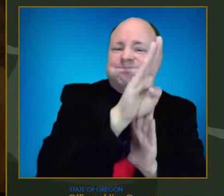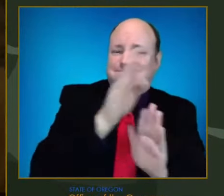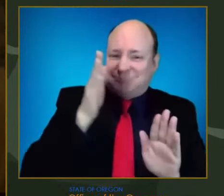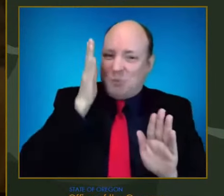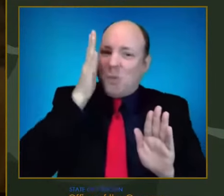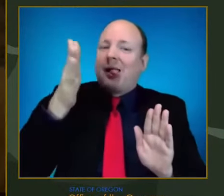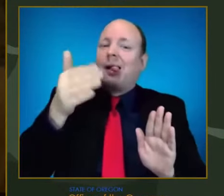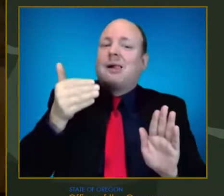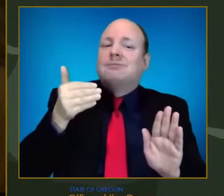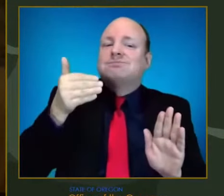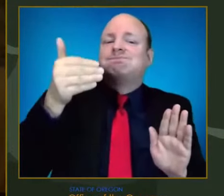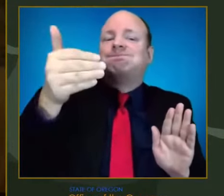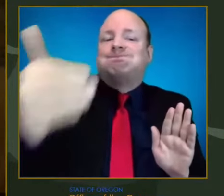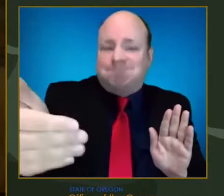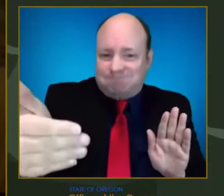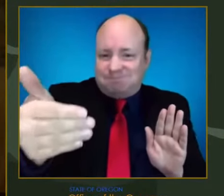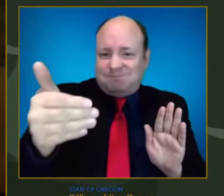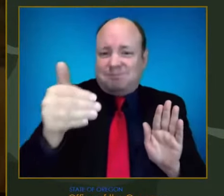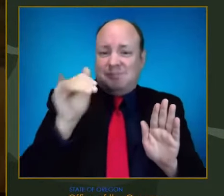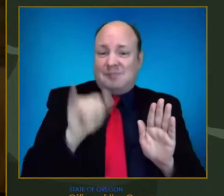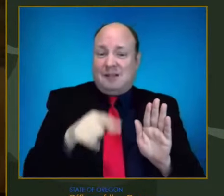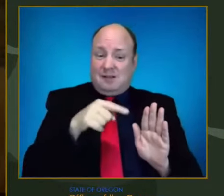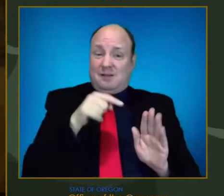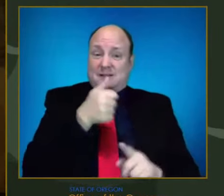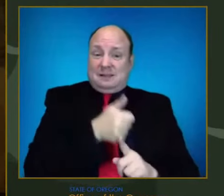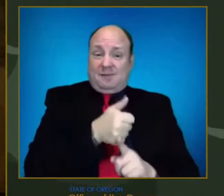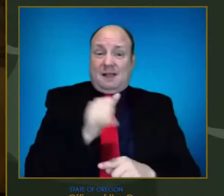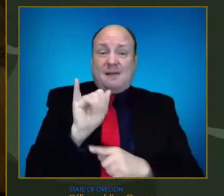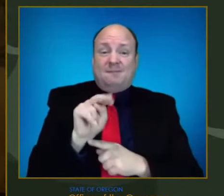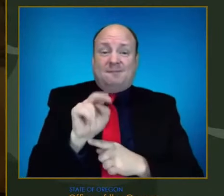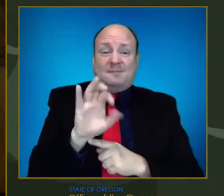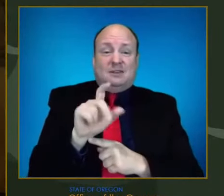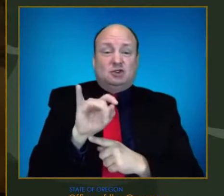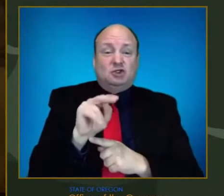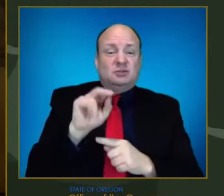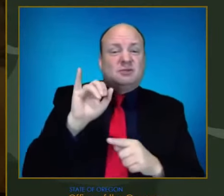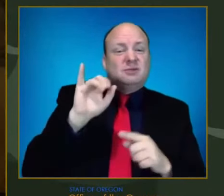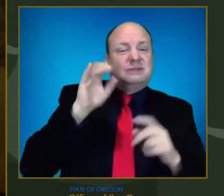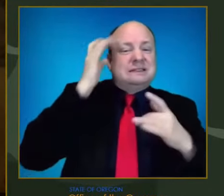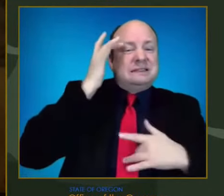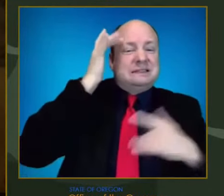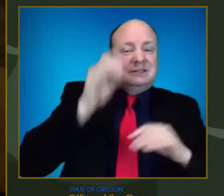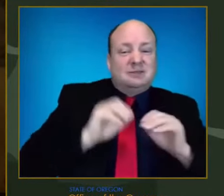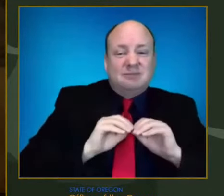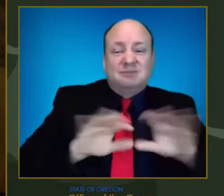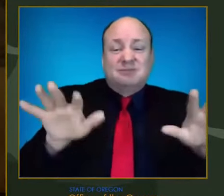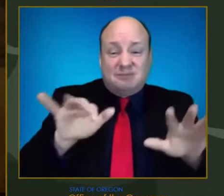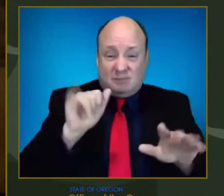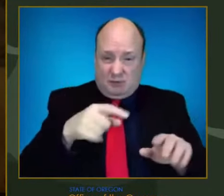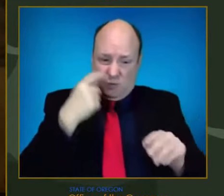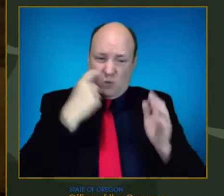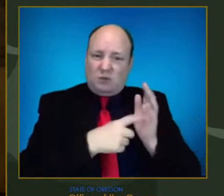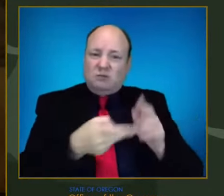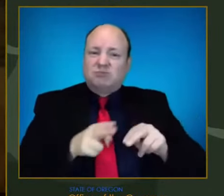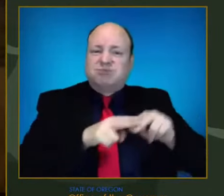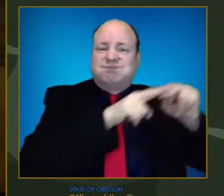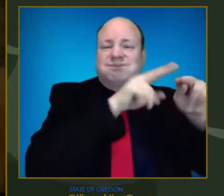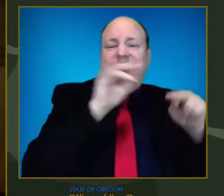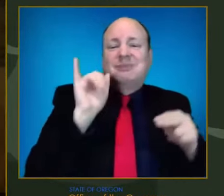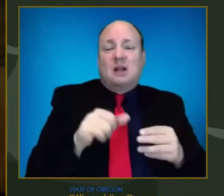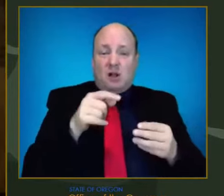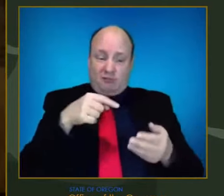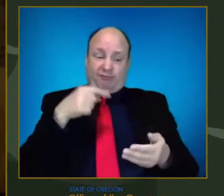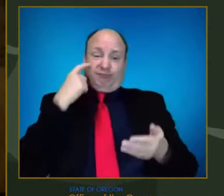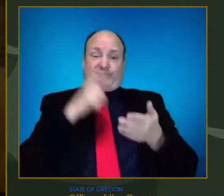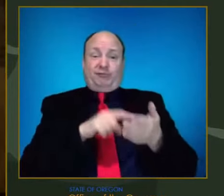infections have been increasing strongly in other places, and this week we learned that there are hospitalizations that are coming with it.